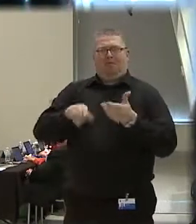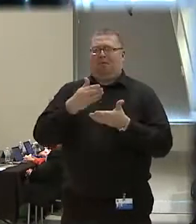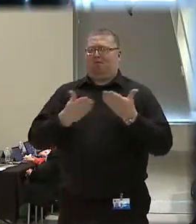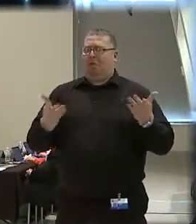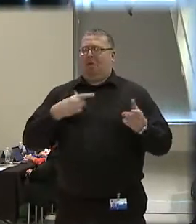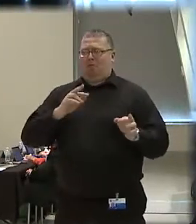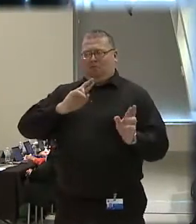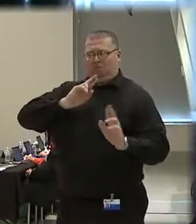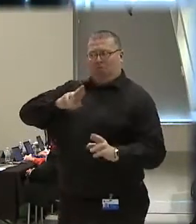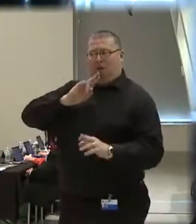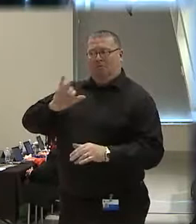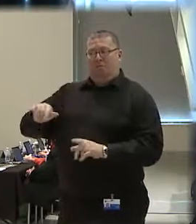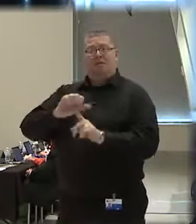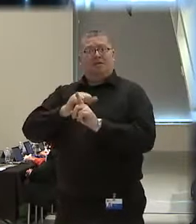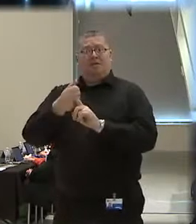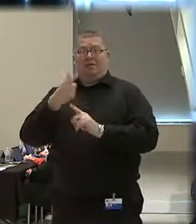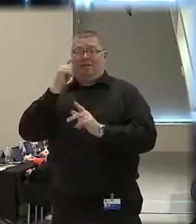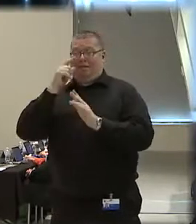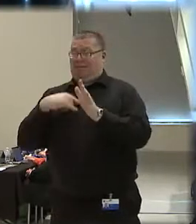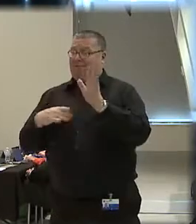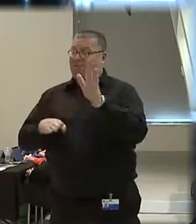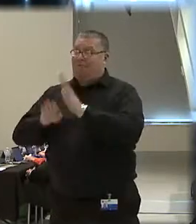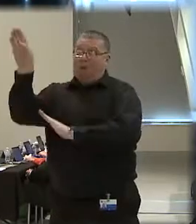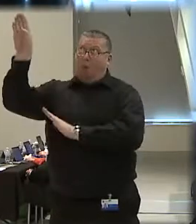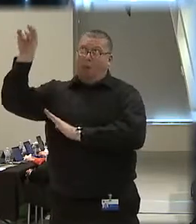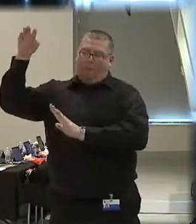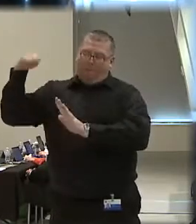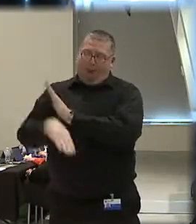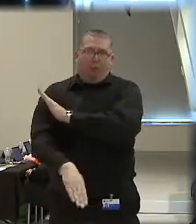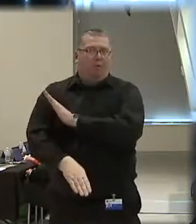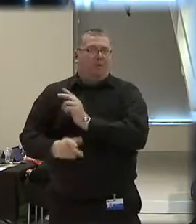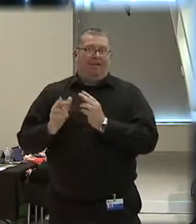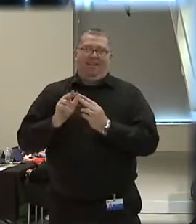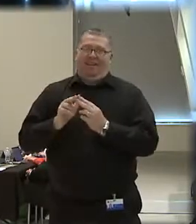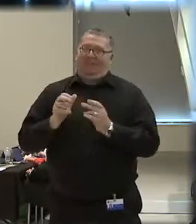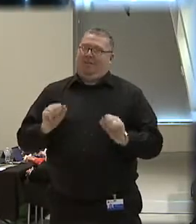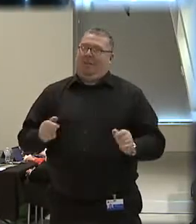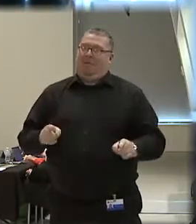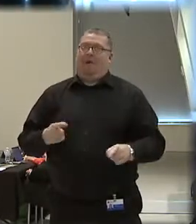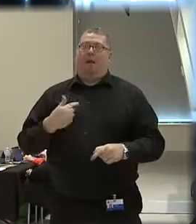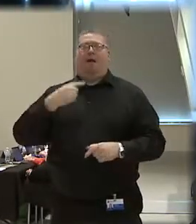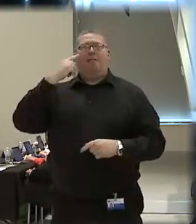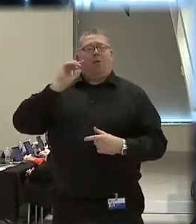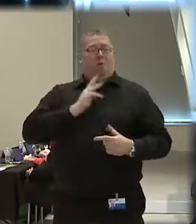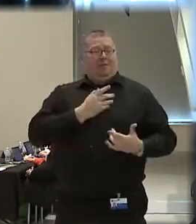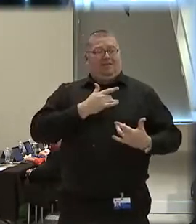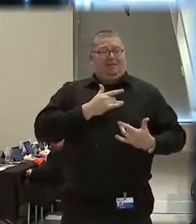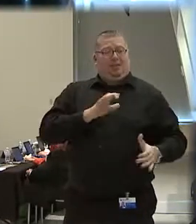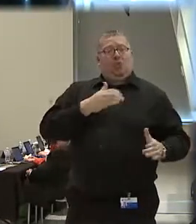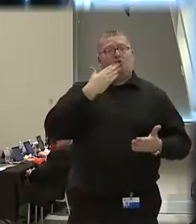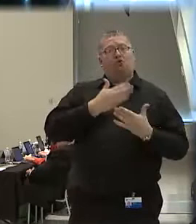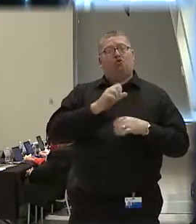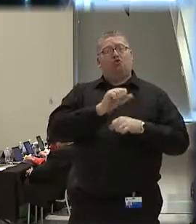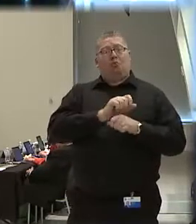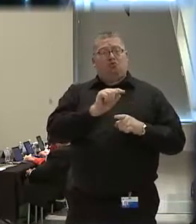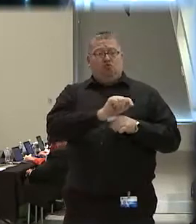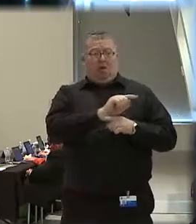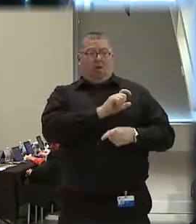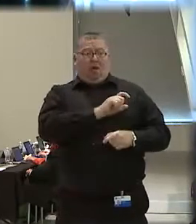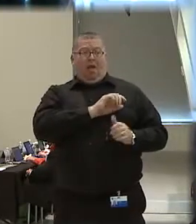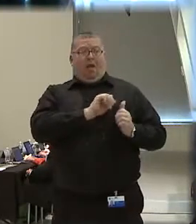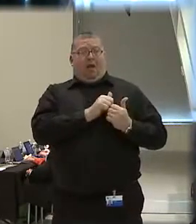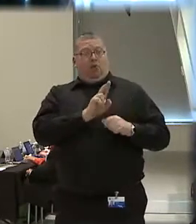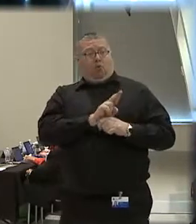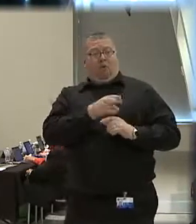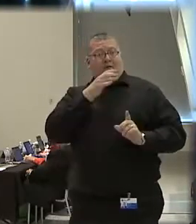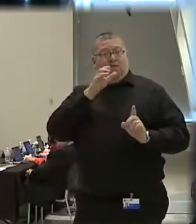know, these situations can go up and they can go down. And I think we do a good job of training officers to deal with the use